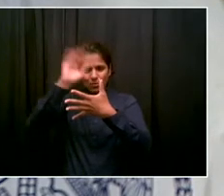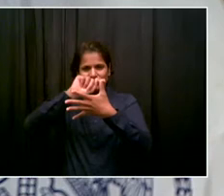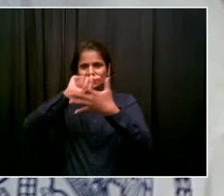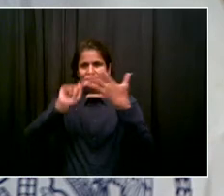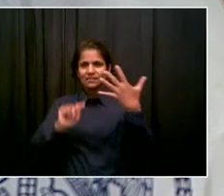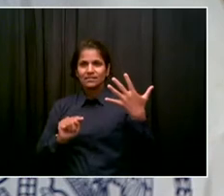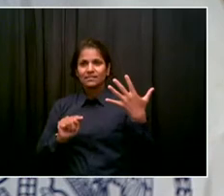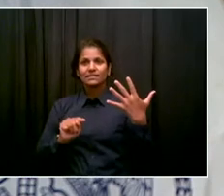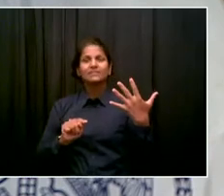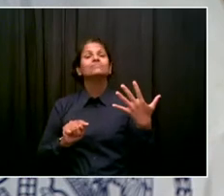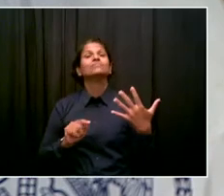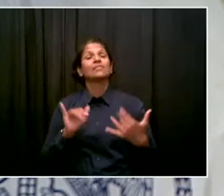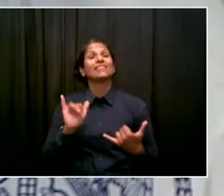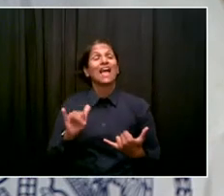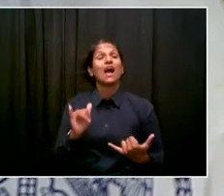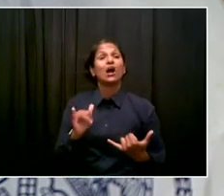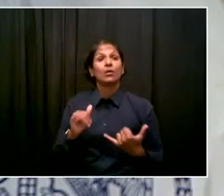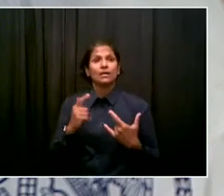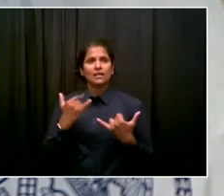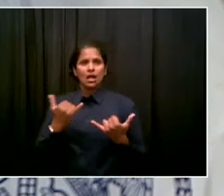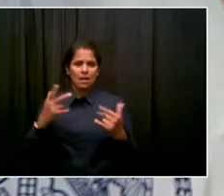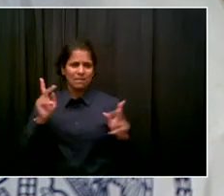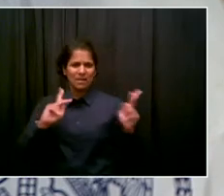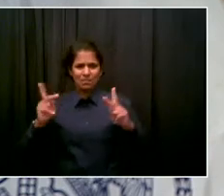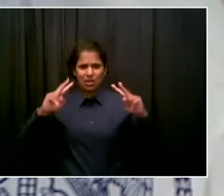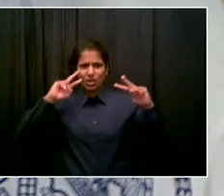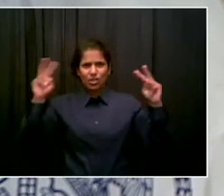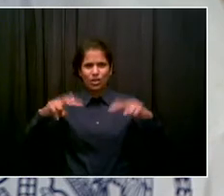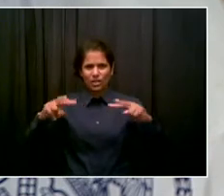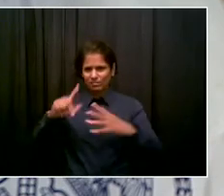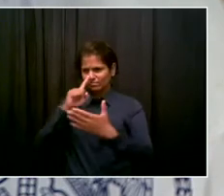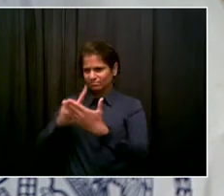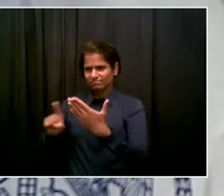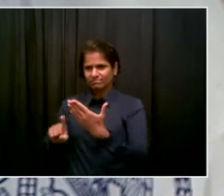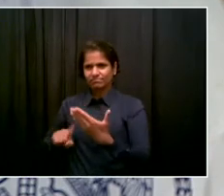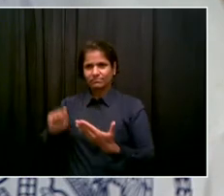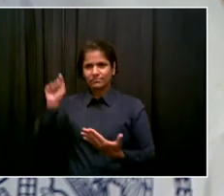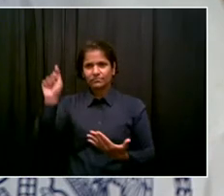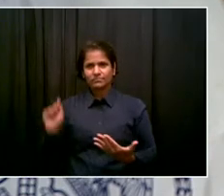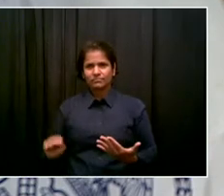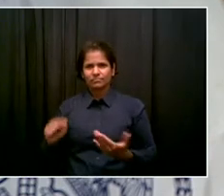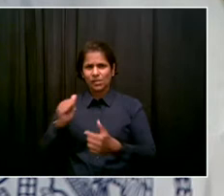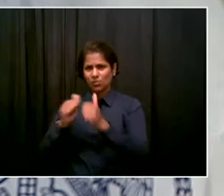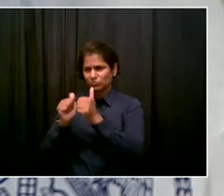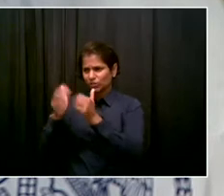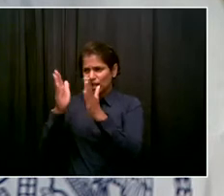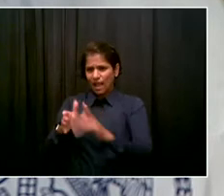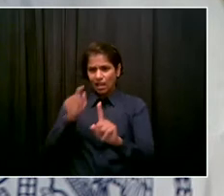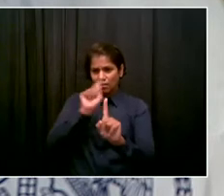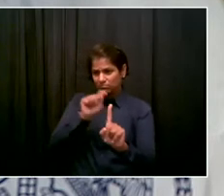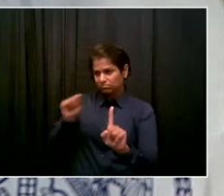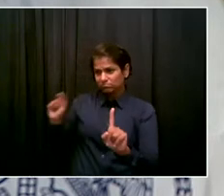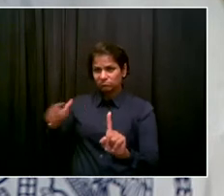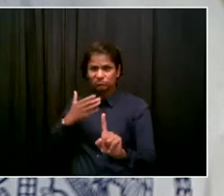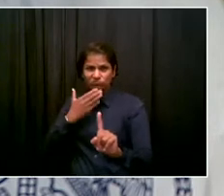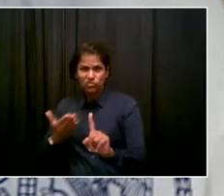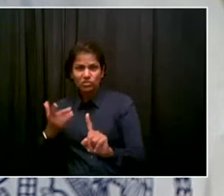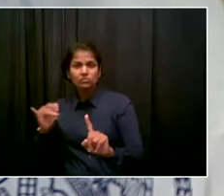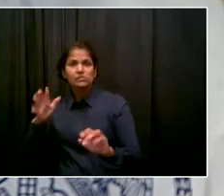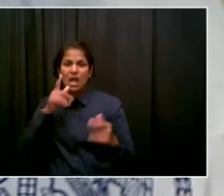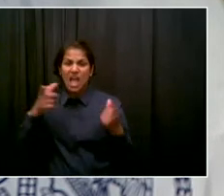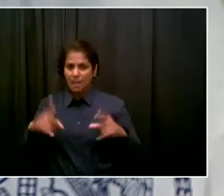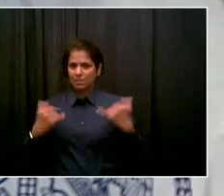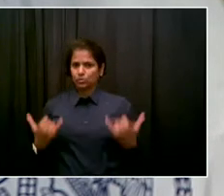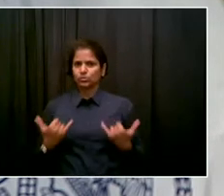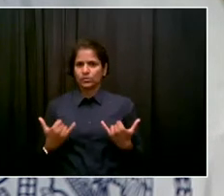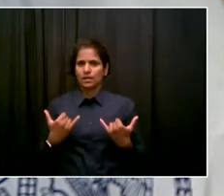investigation now, the sort of careful, thoughtful look at each candidate is what's going on in the minds of New Yorkers. And what I'd say to